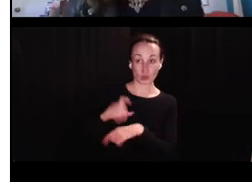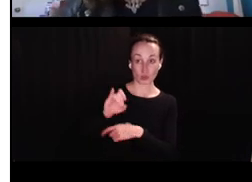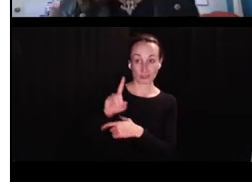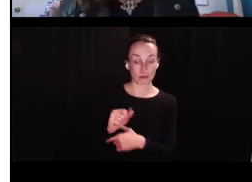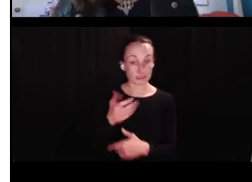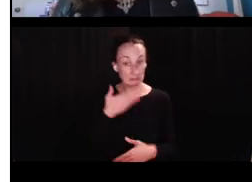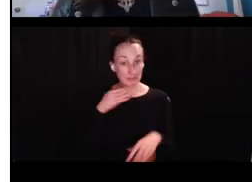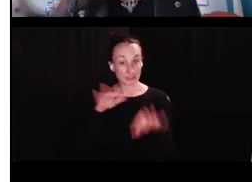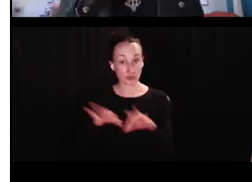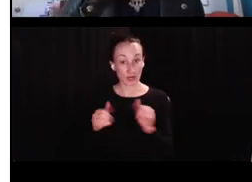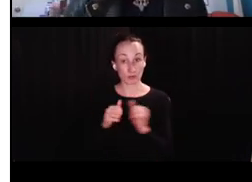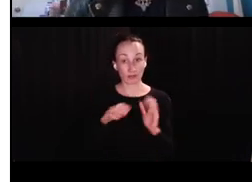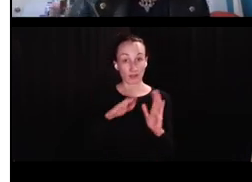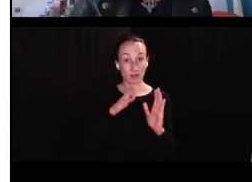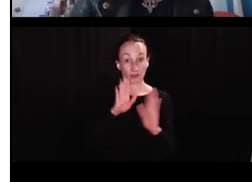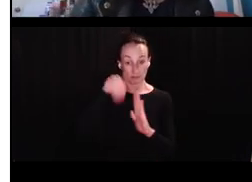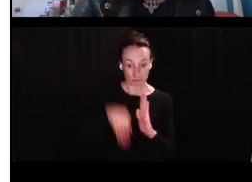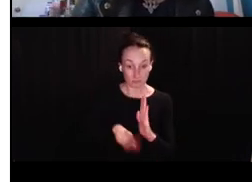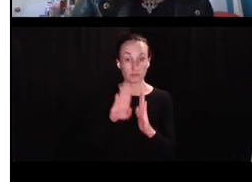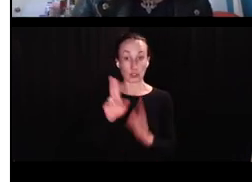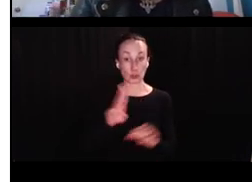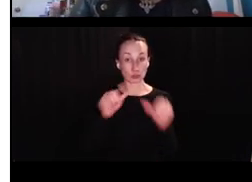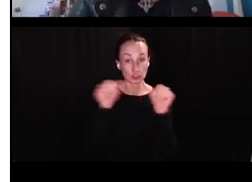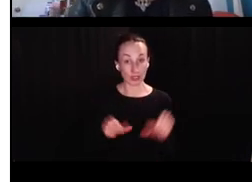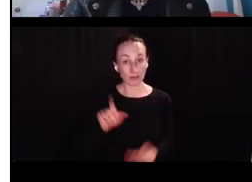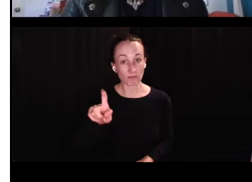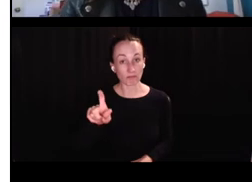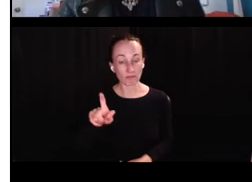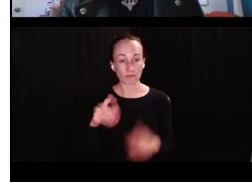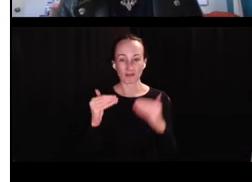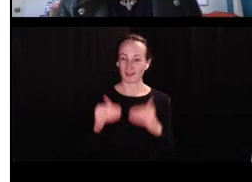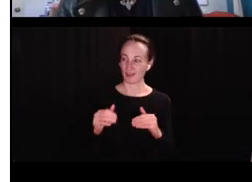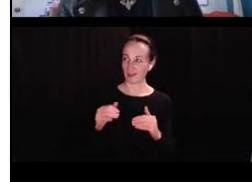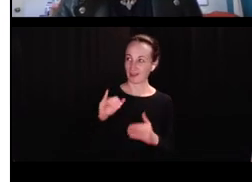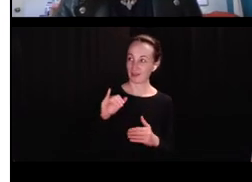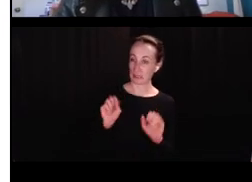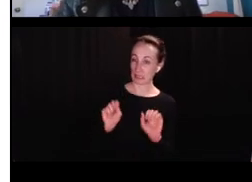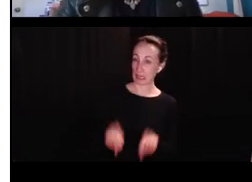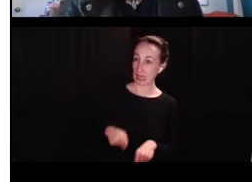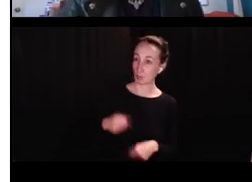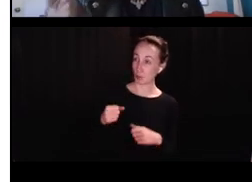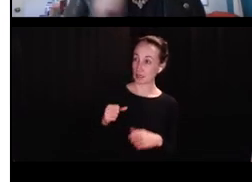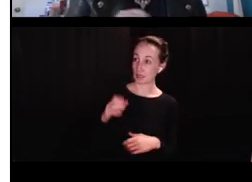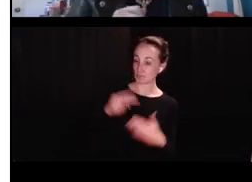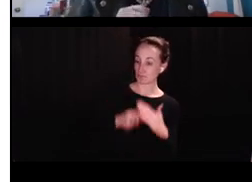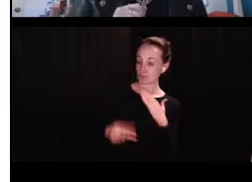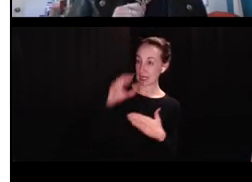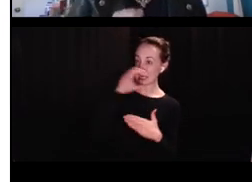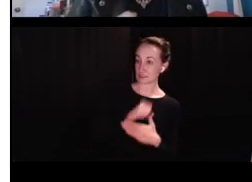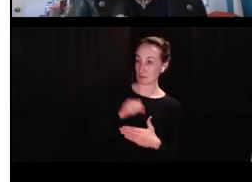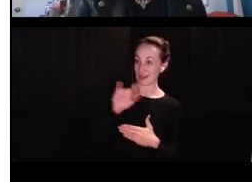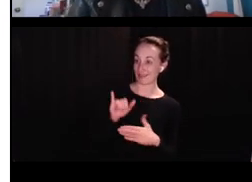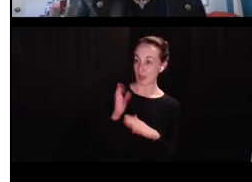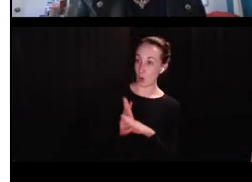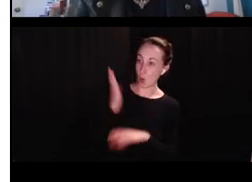longitudinal data? Is it best described as this U-shaped learning function? Um, and can we then estimate the